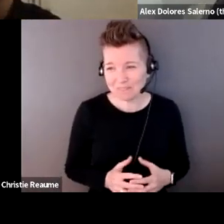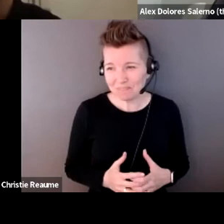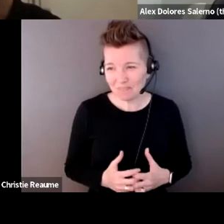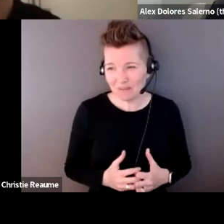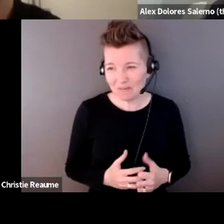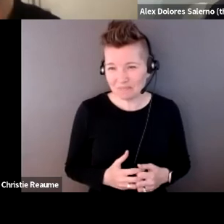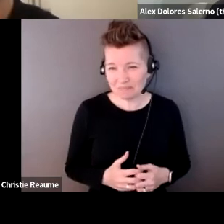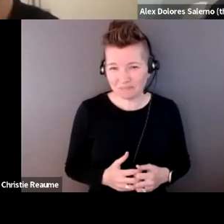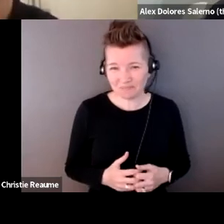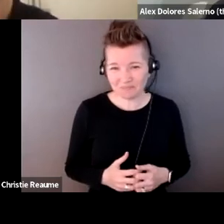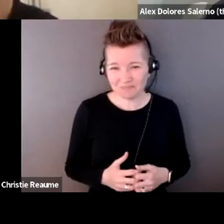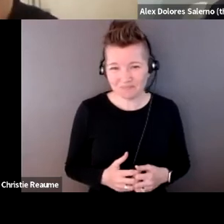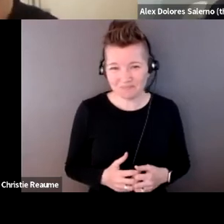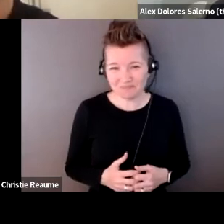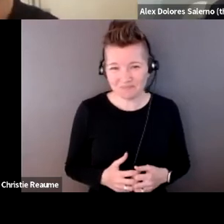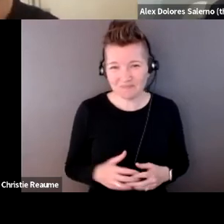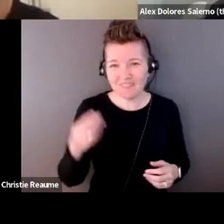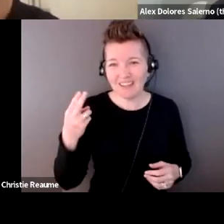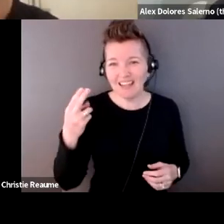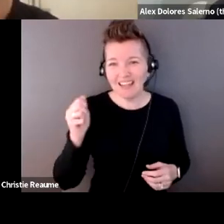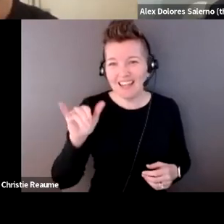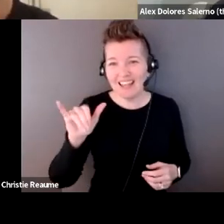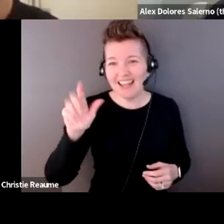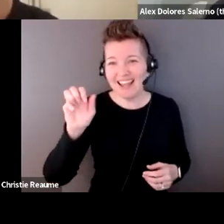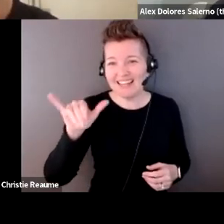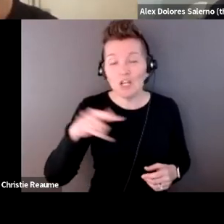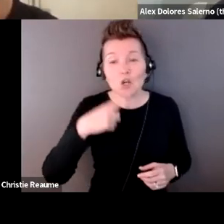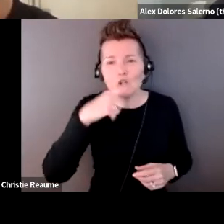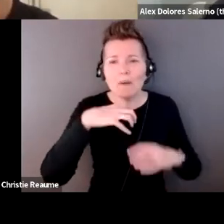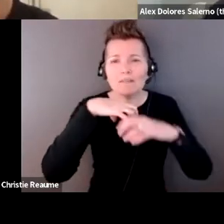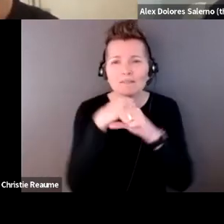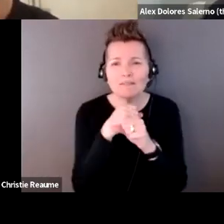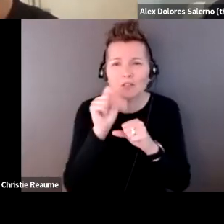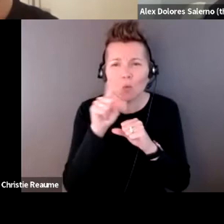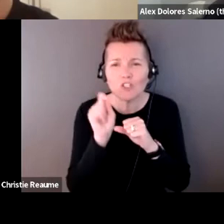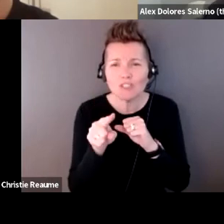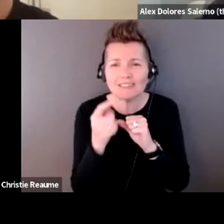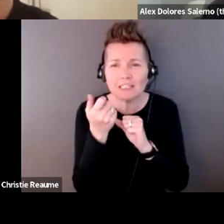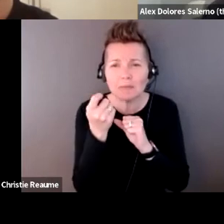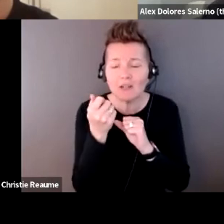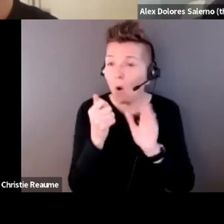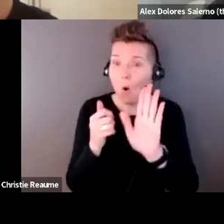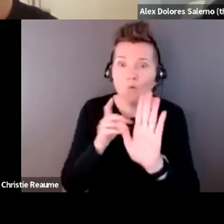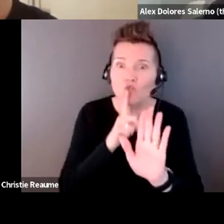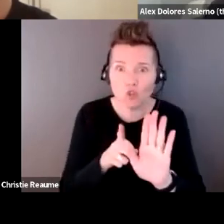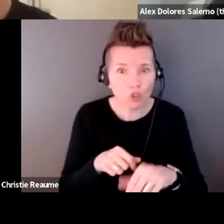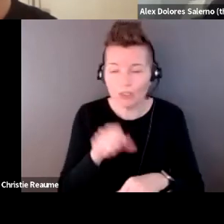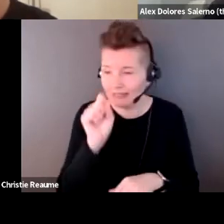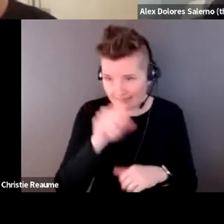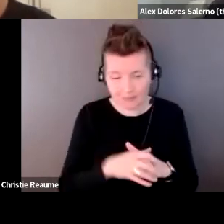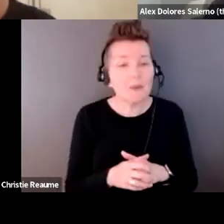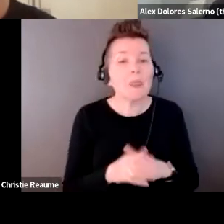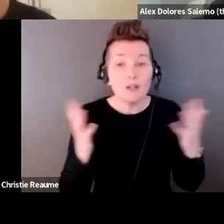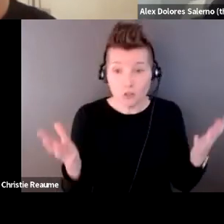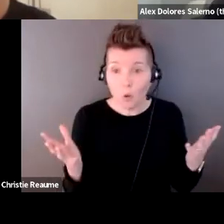Could you repeat the question just like more succinctly? Thank you. Yes, totally. Sorry. Yeah. So just like given the context